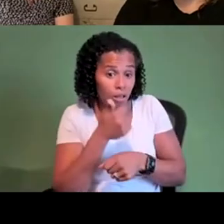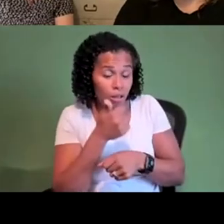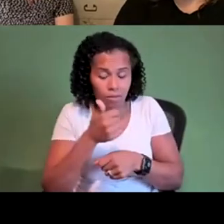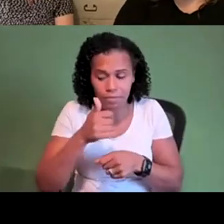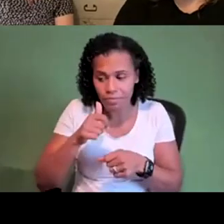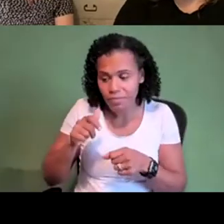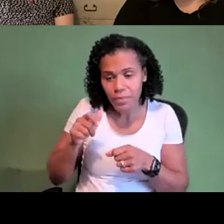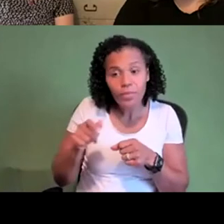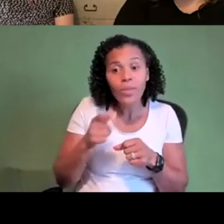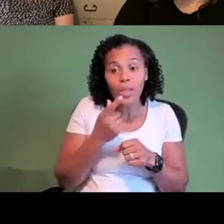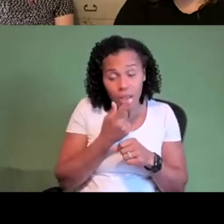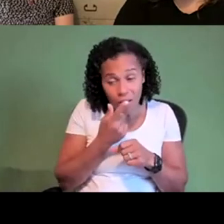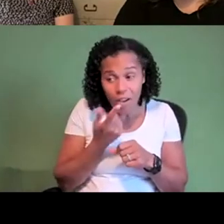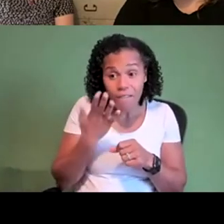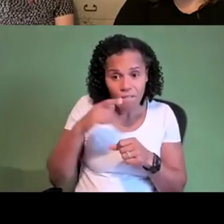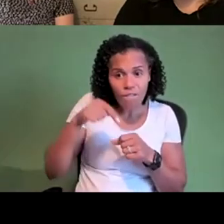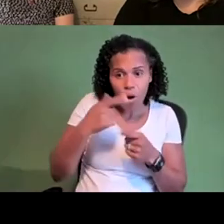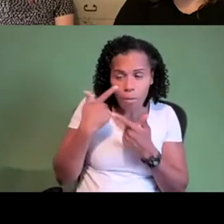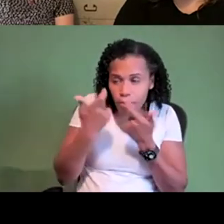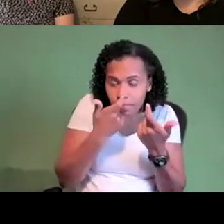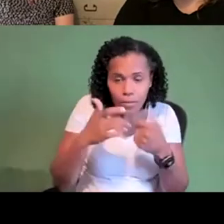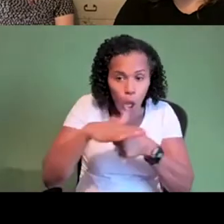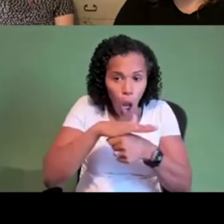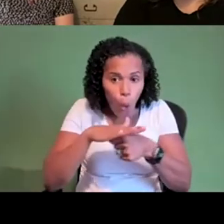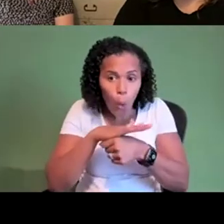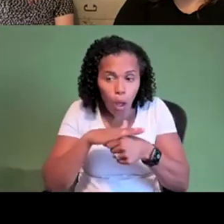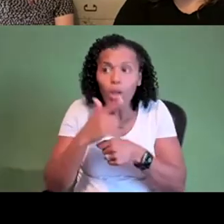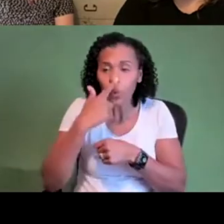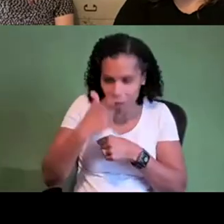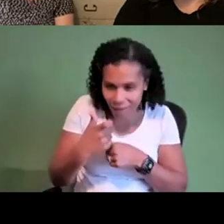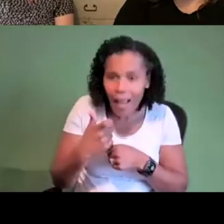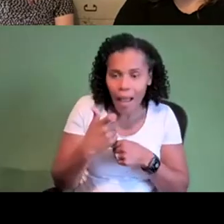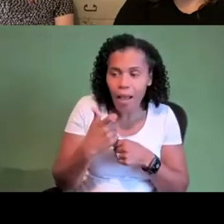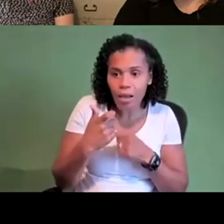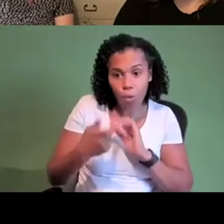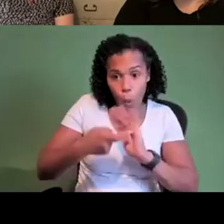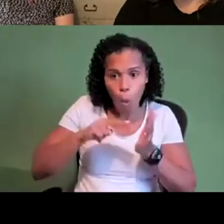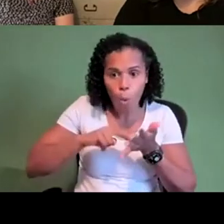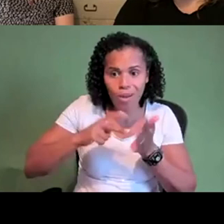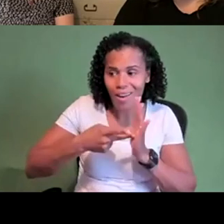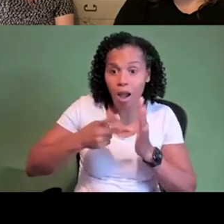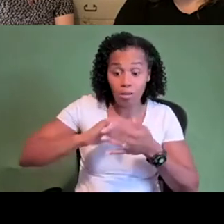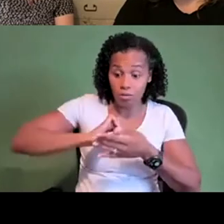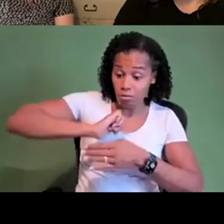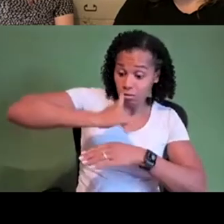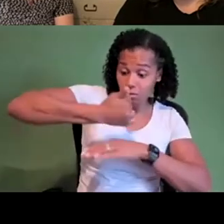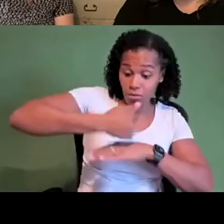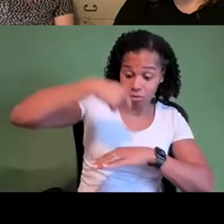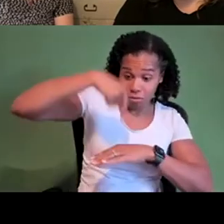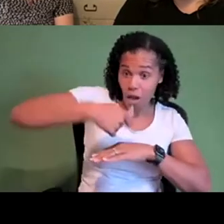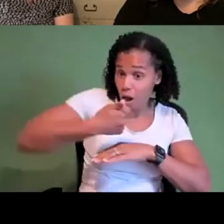know it is possible to organize but anna's point about how hard it is to sustain that and how difficult